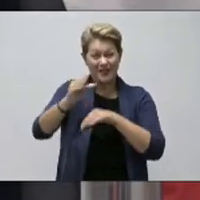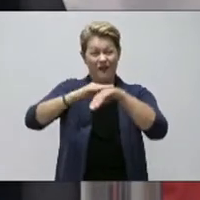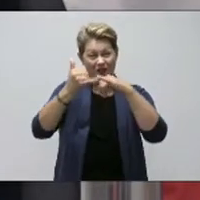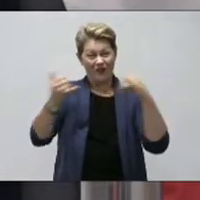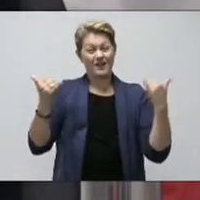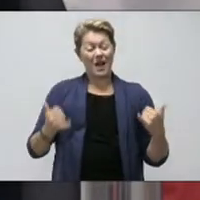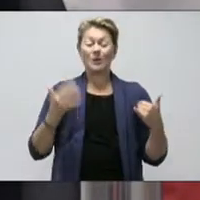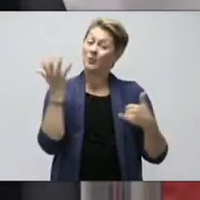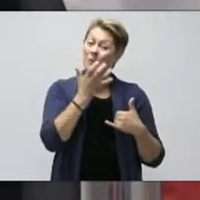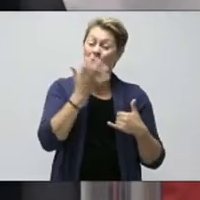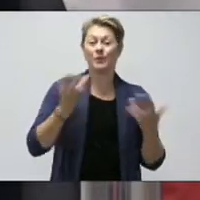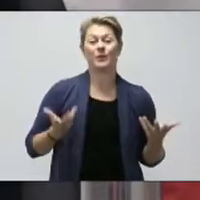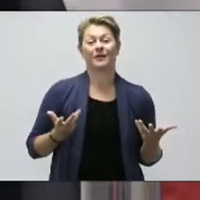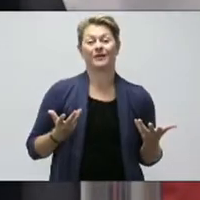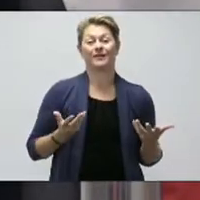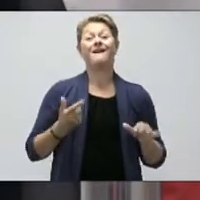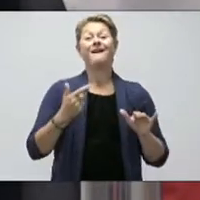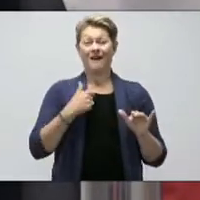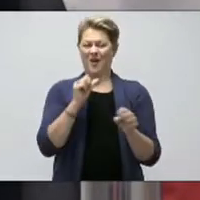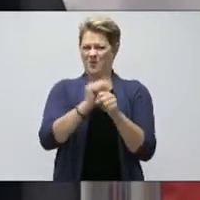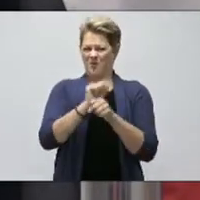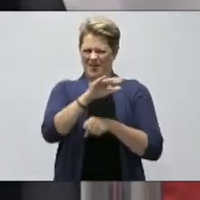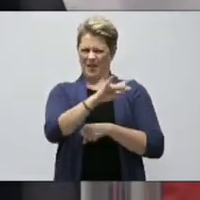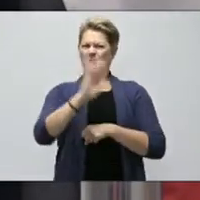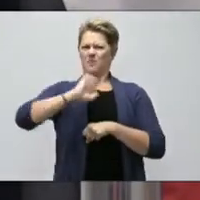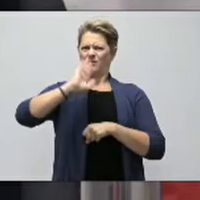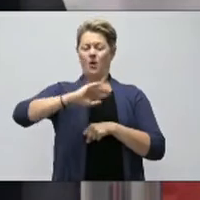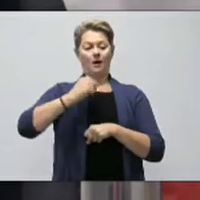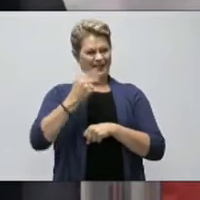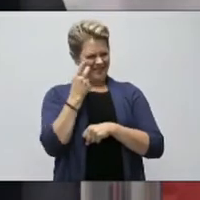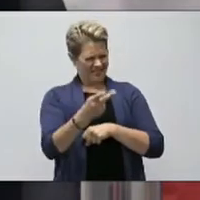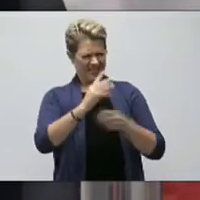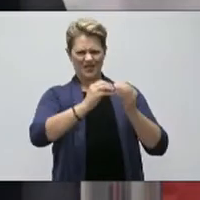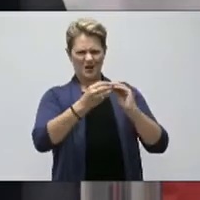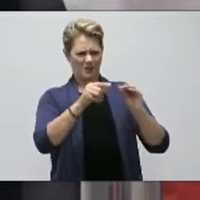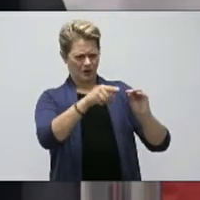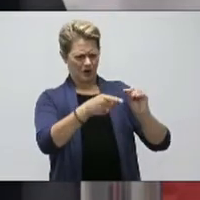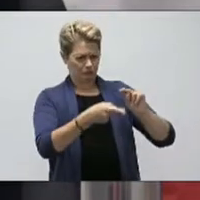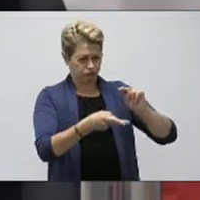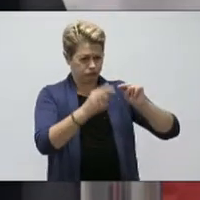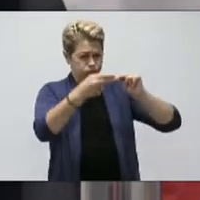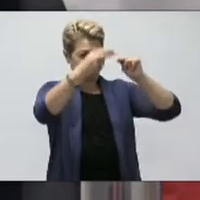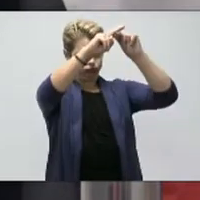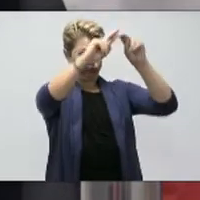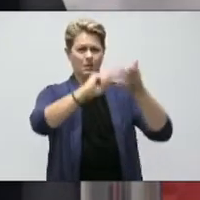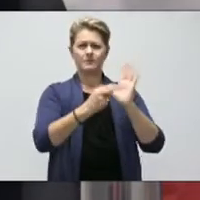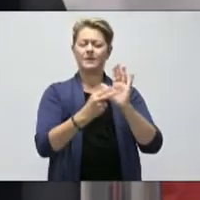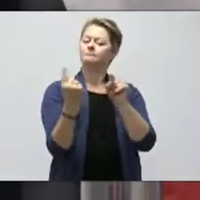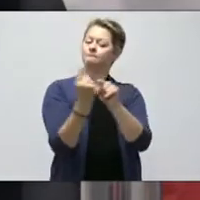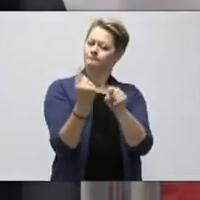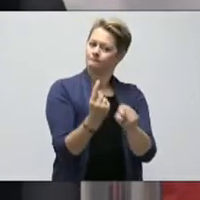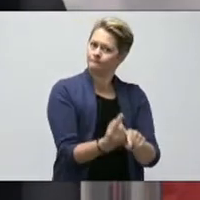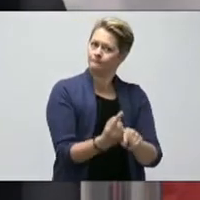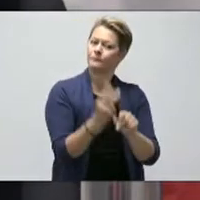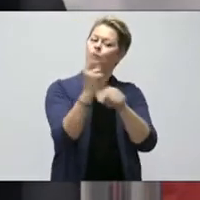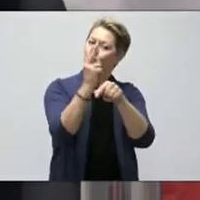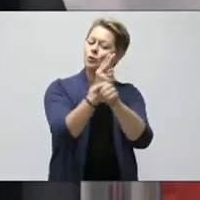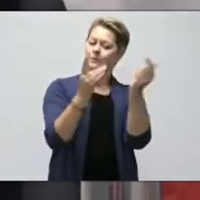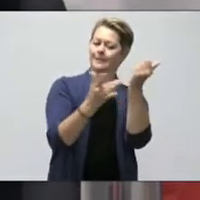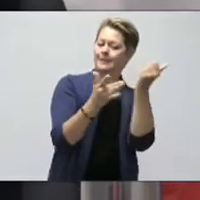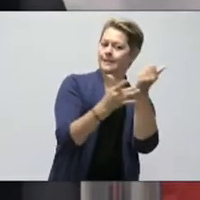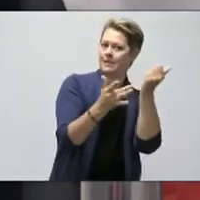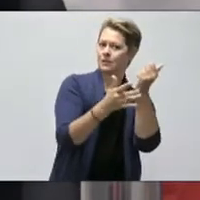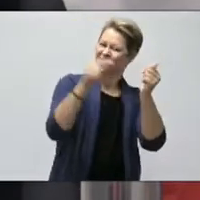new minister and someone who came from this industry, these numbers give me confidence that we're on the right track. I believe in the teams collaborating